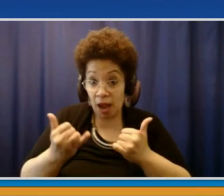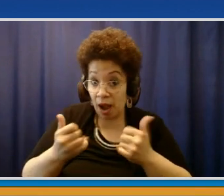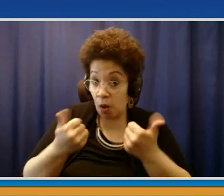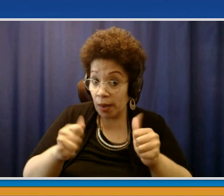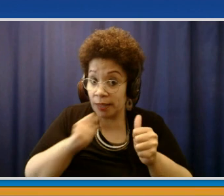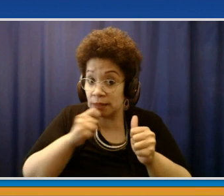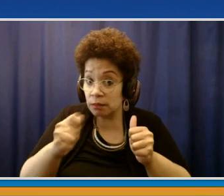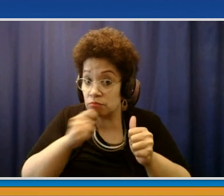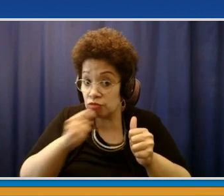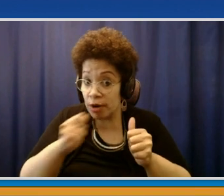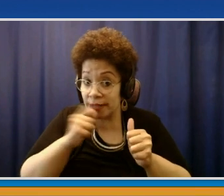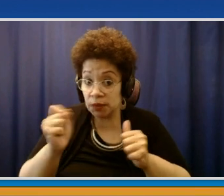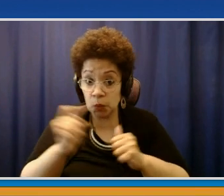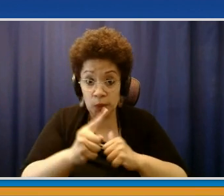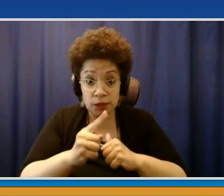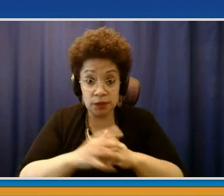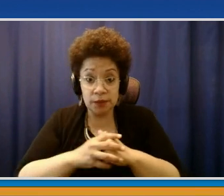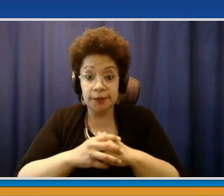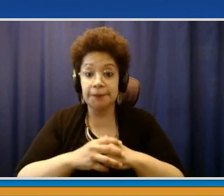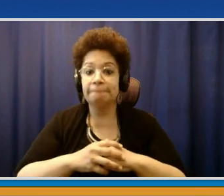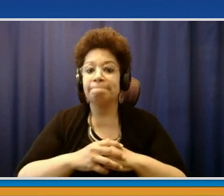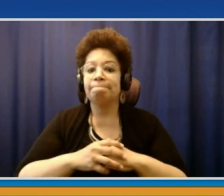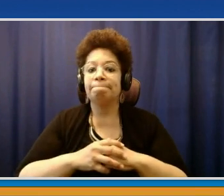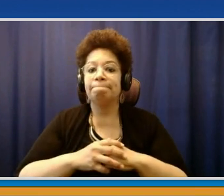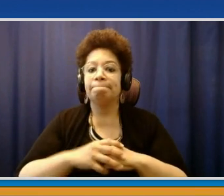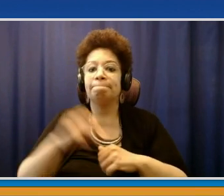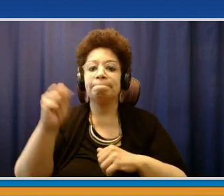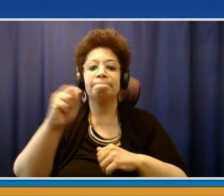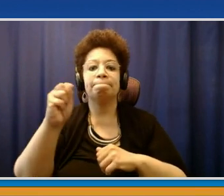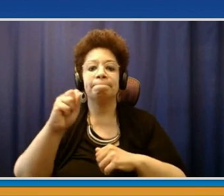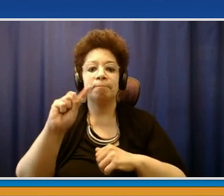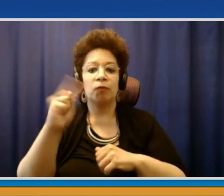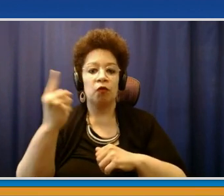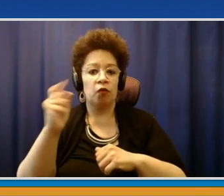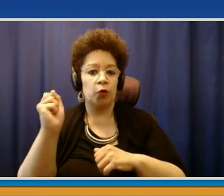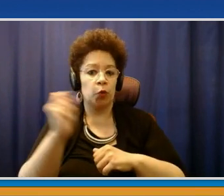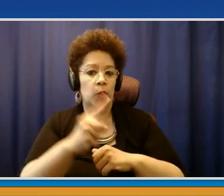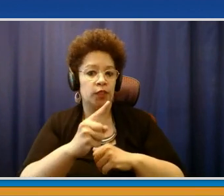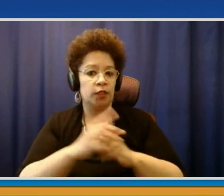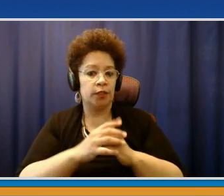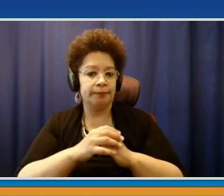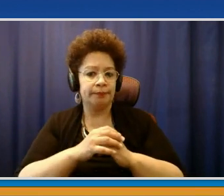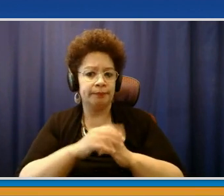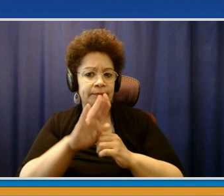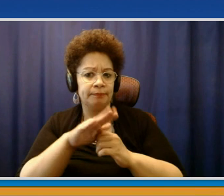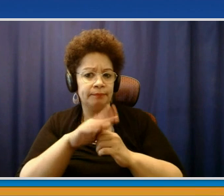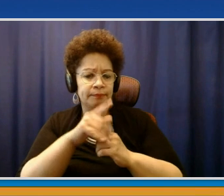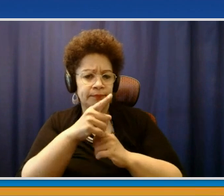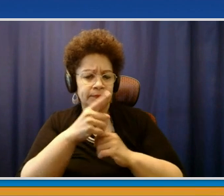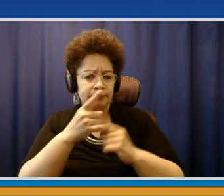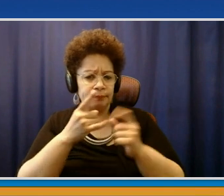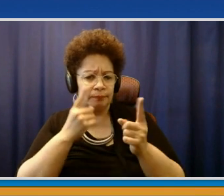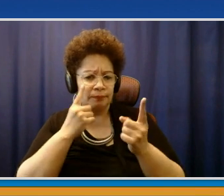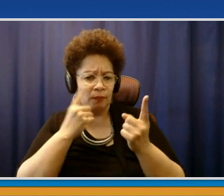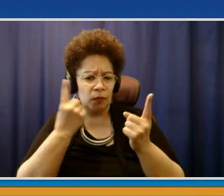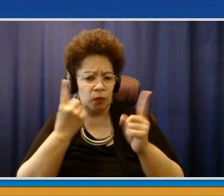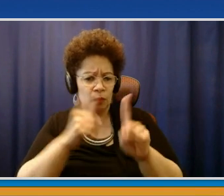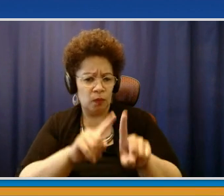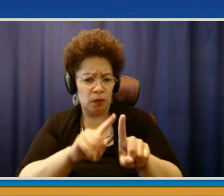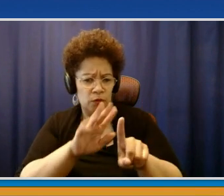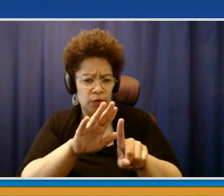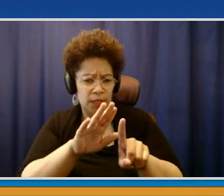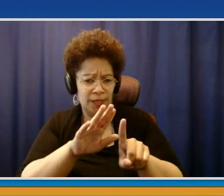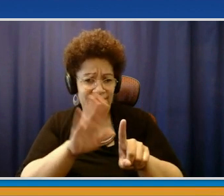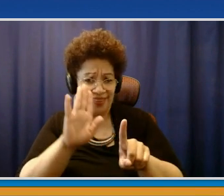from David Proper from Lohud. He asks, do you agree with Governor Cuomo aligning with the CDC's guidelines about masks?